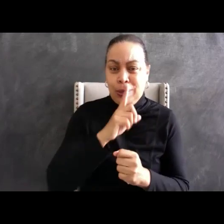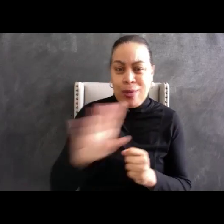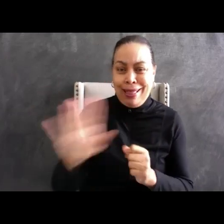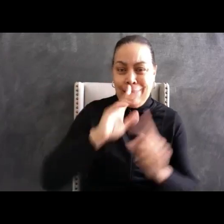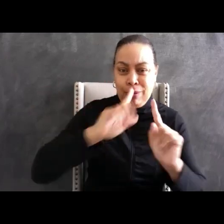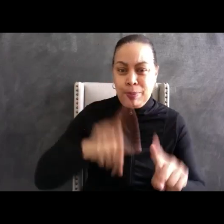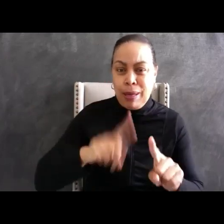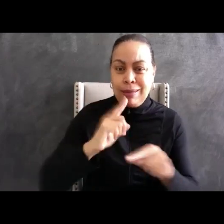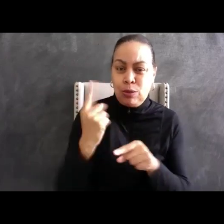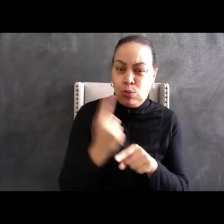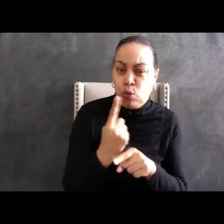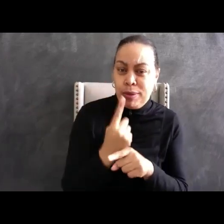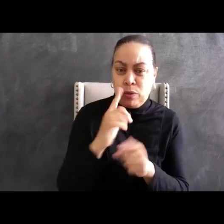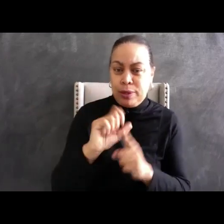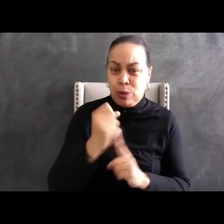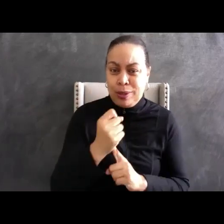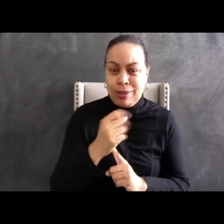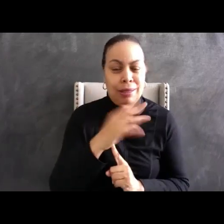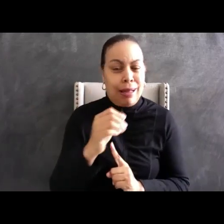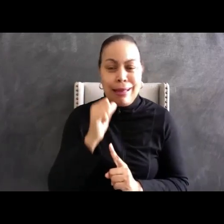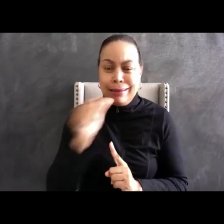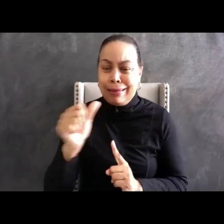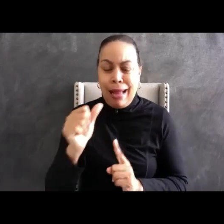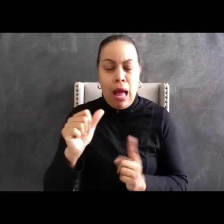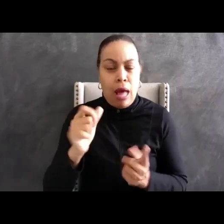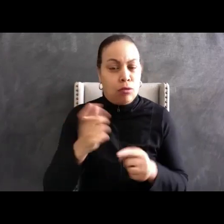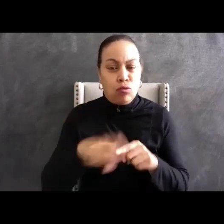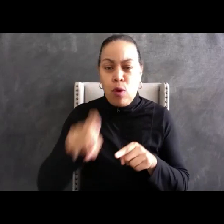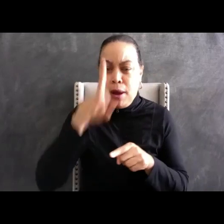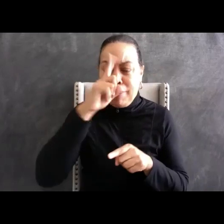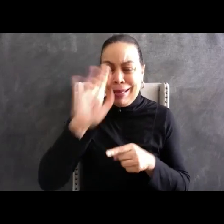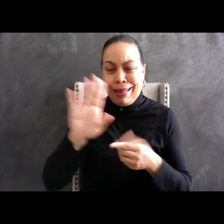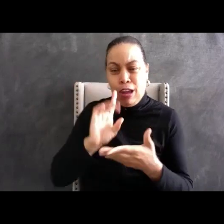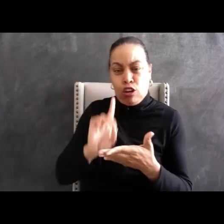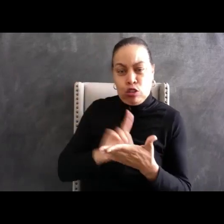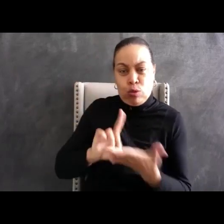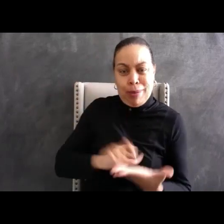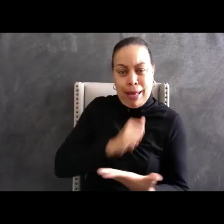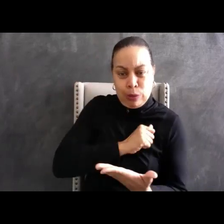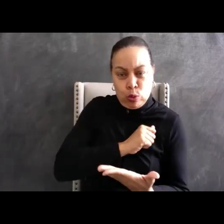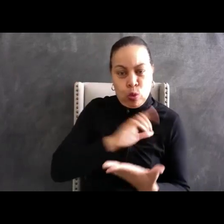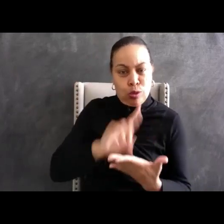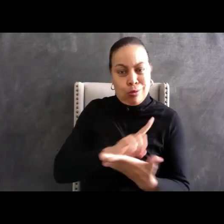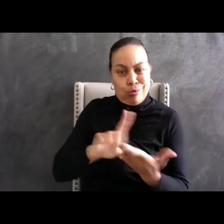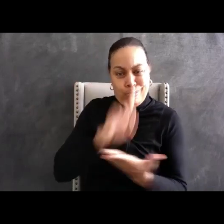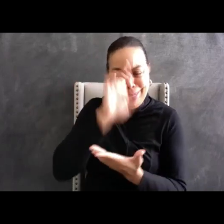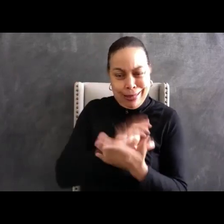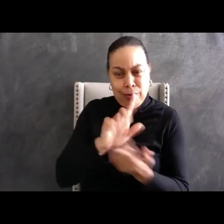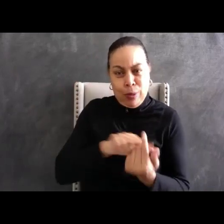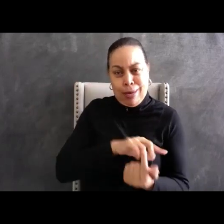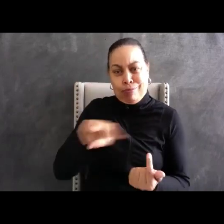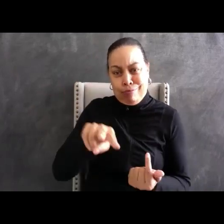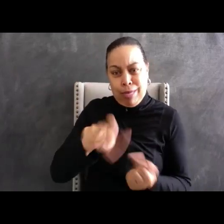officer. Across the nation, citizens are demanding that elected officials defund